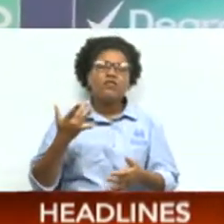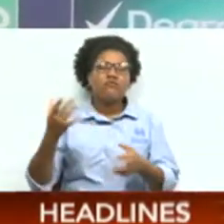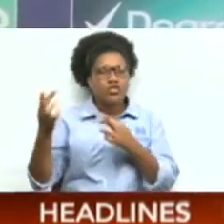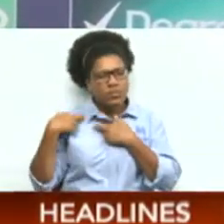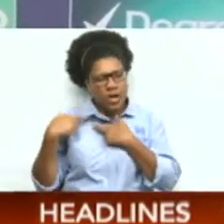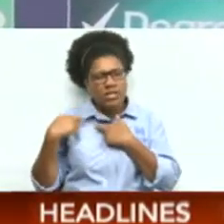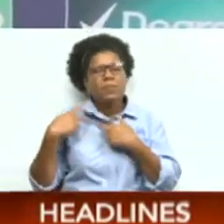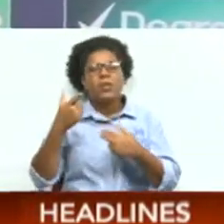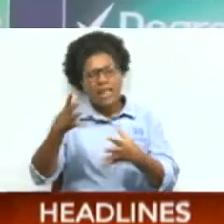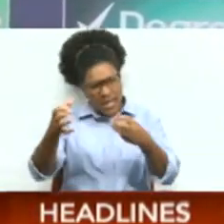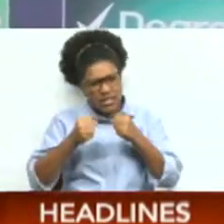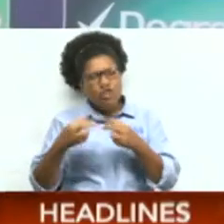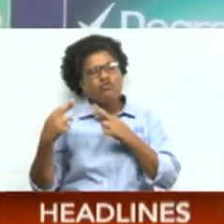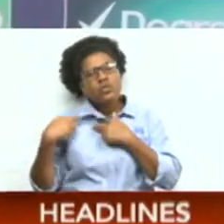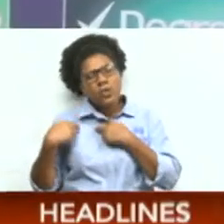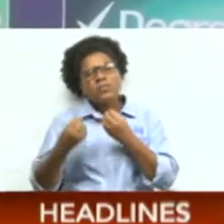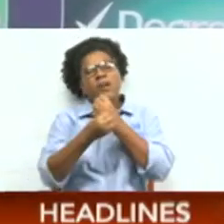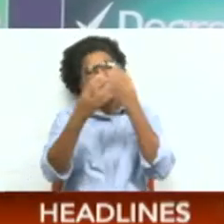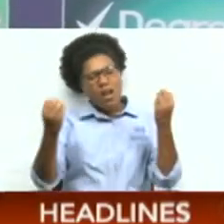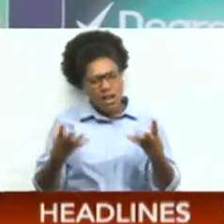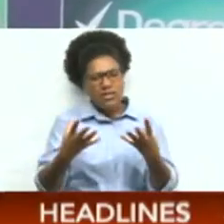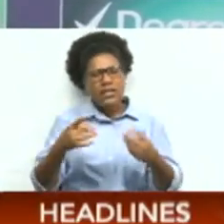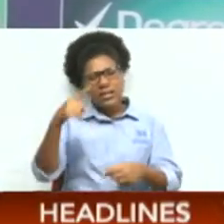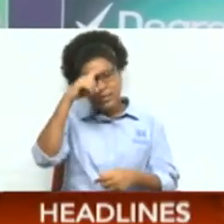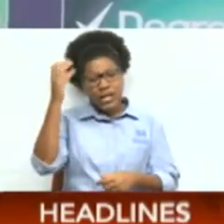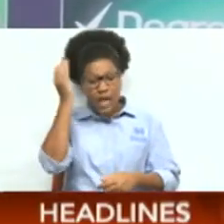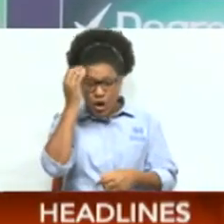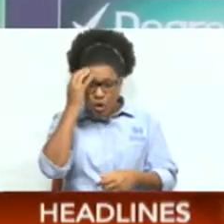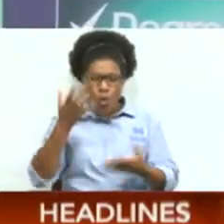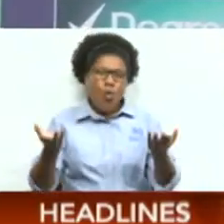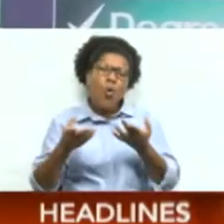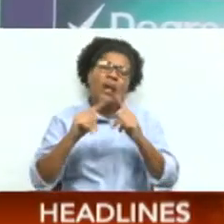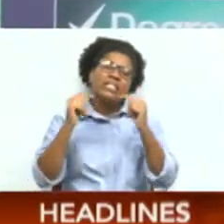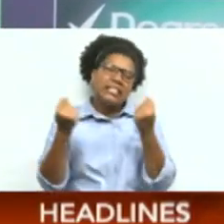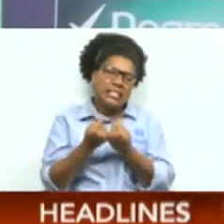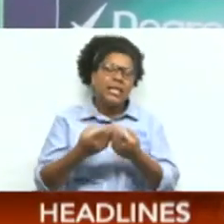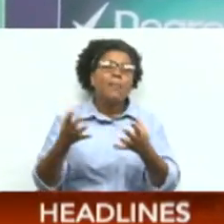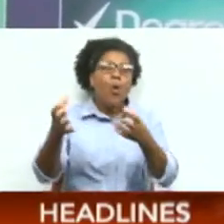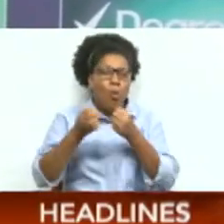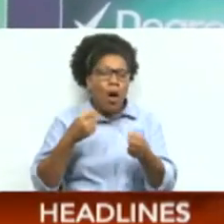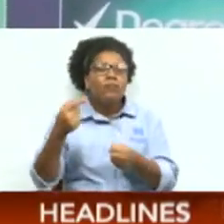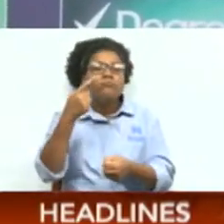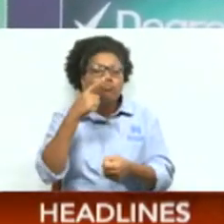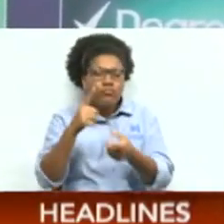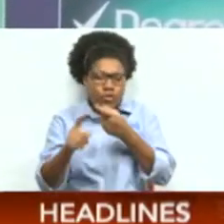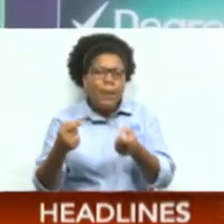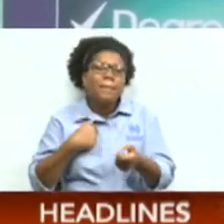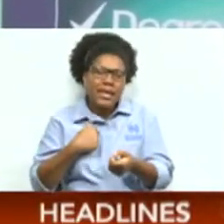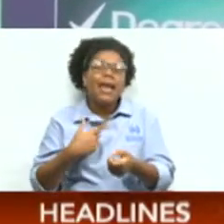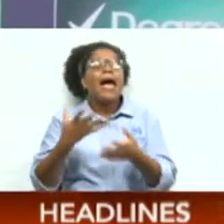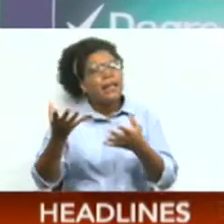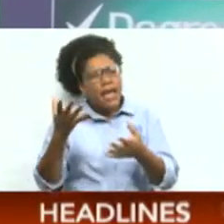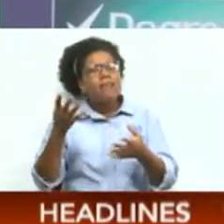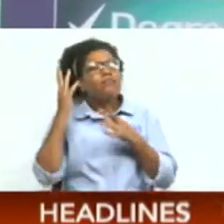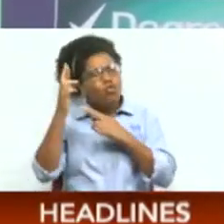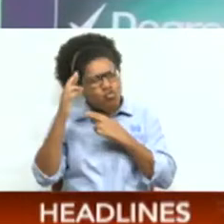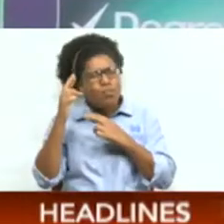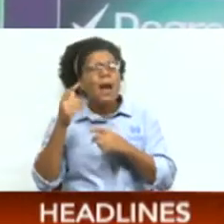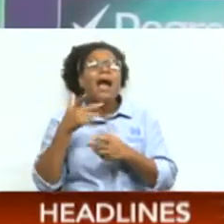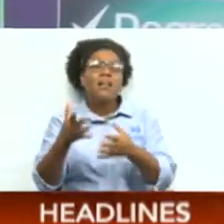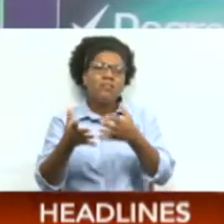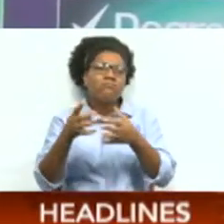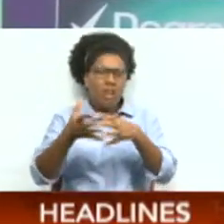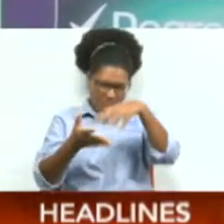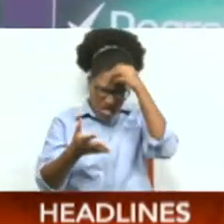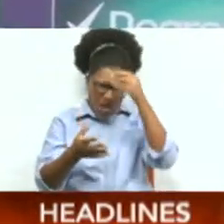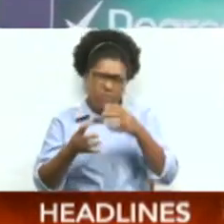responsibility for a lot of things because I know what the team expects from me and hopefully I can also learn from these mistakes and move forward, you know.